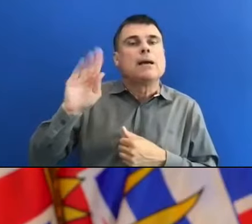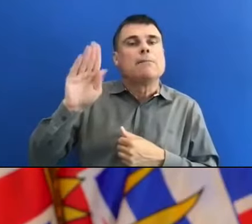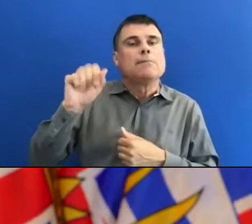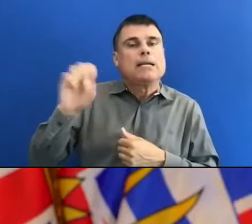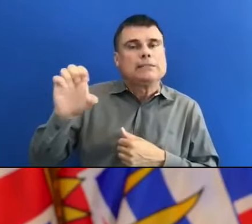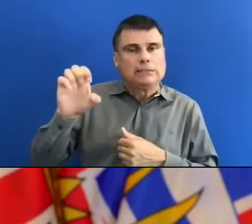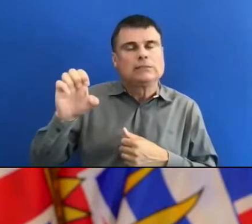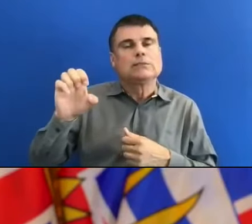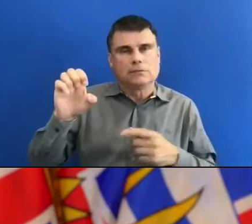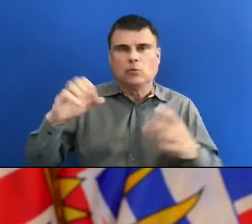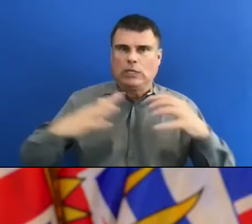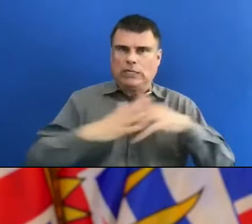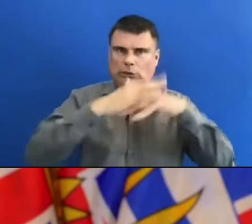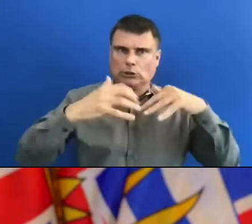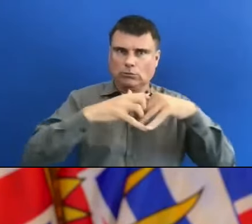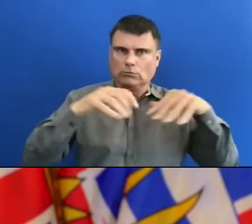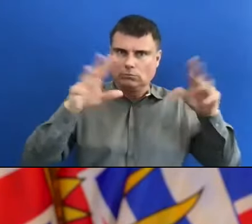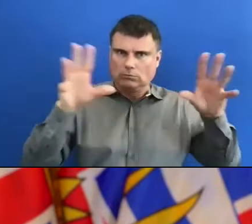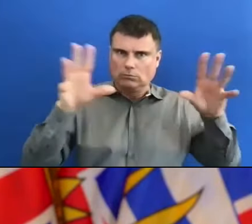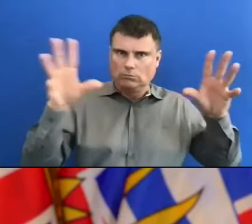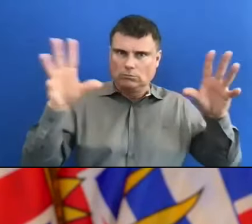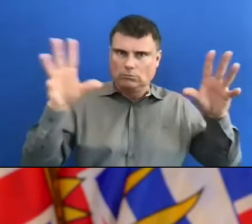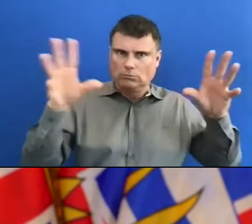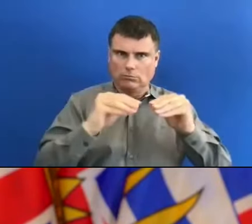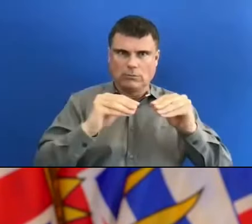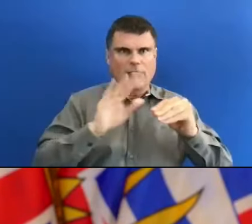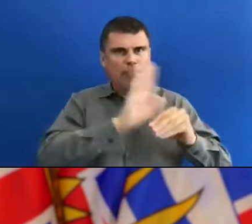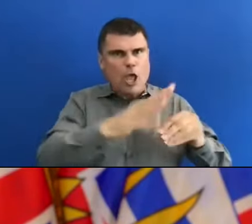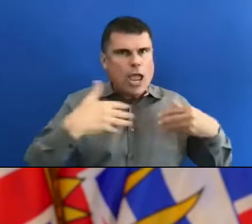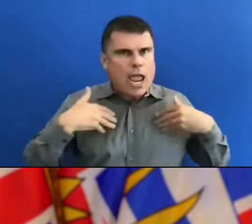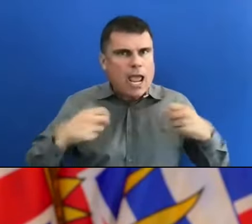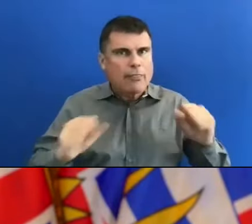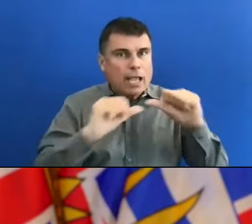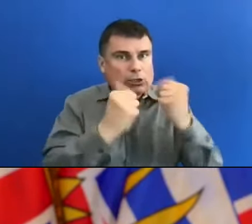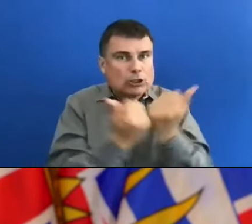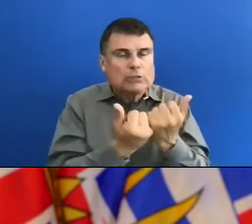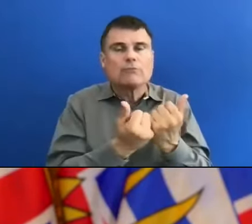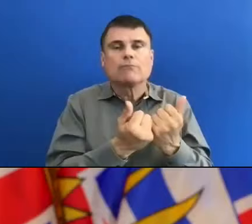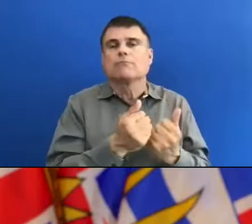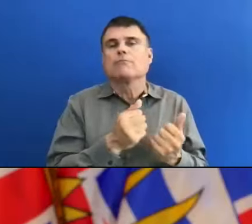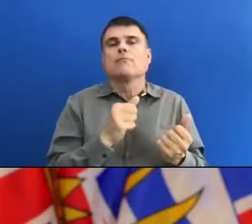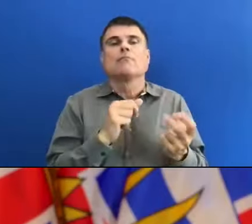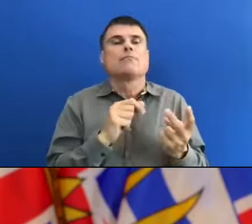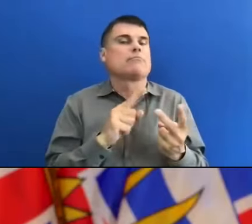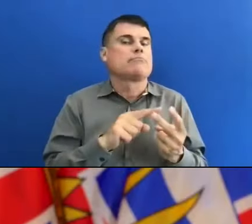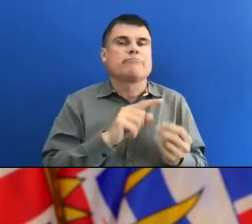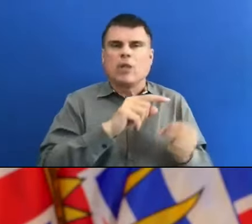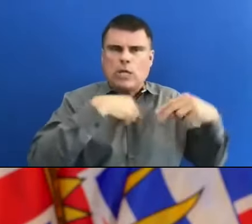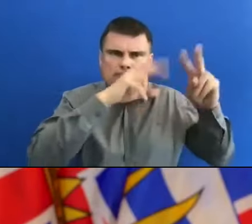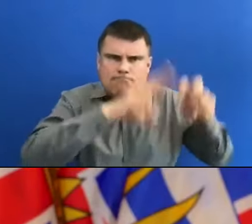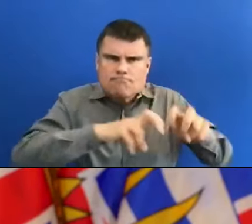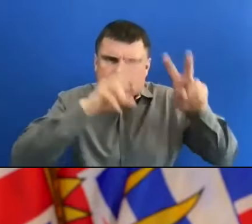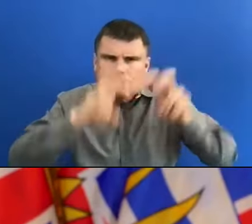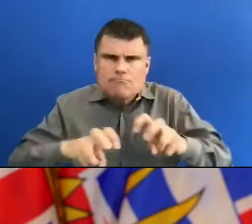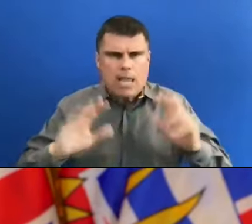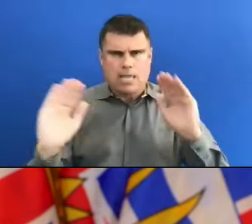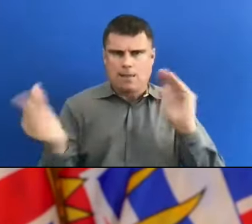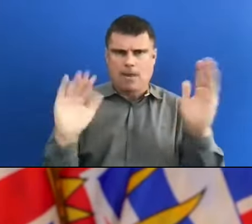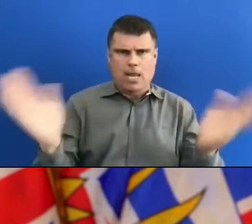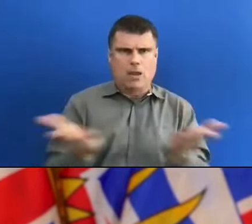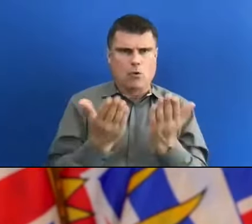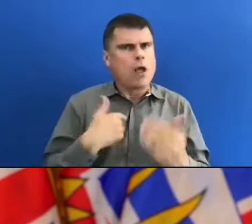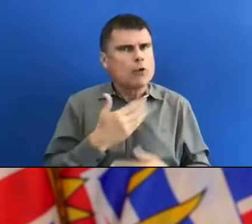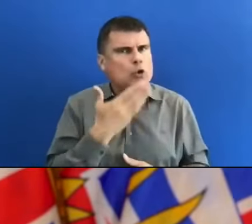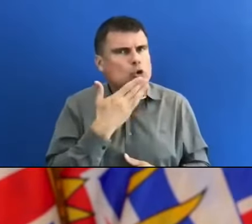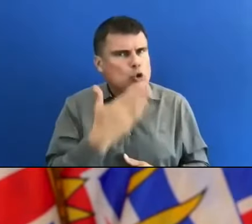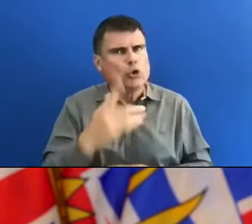a partnership we have with Métis Nation BC. So those data we have been following very carefully and we have a good understanding of how the